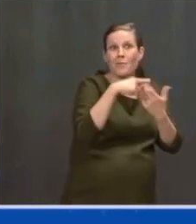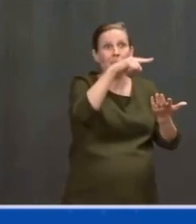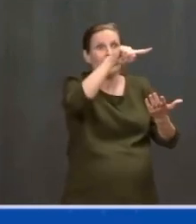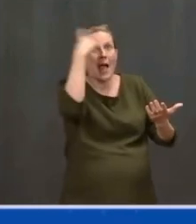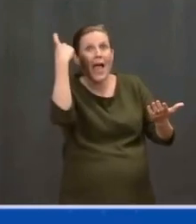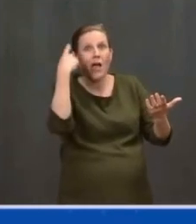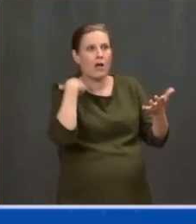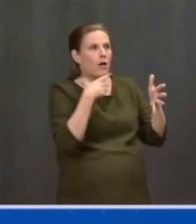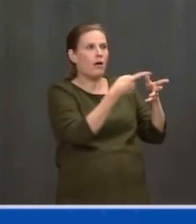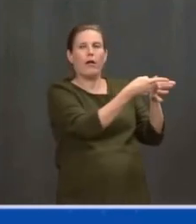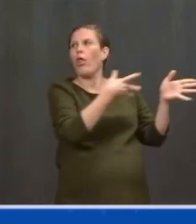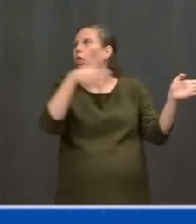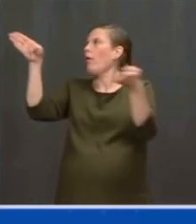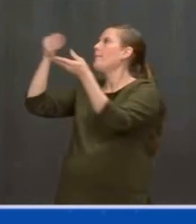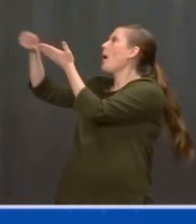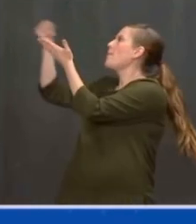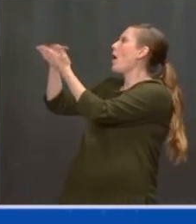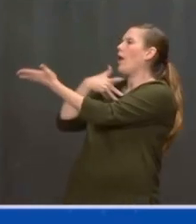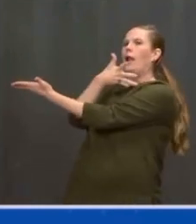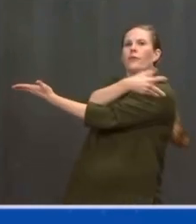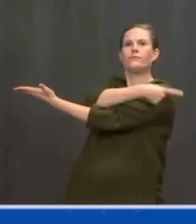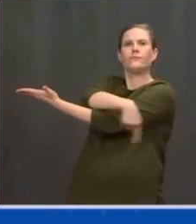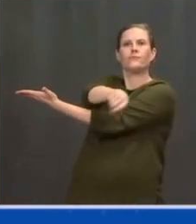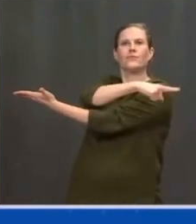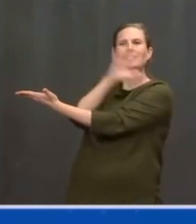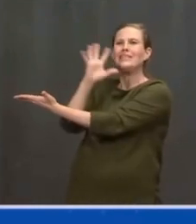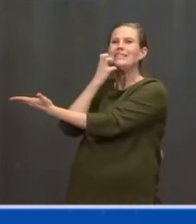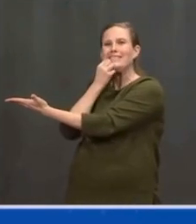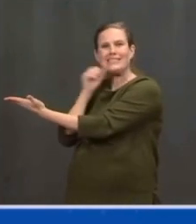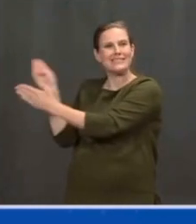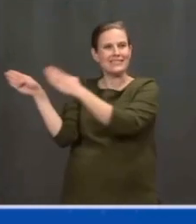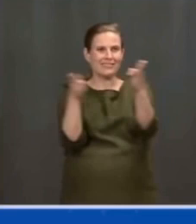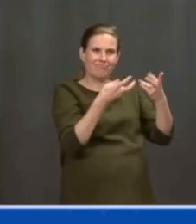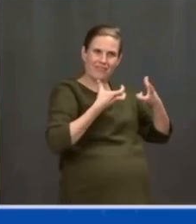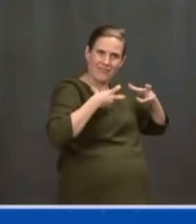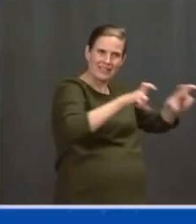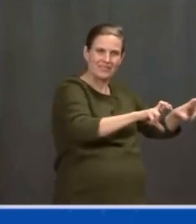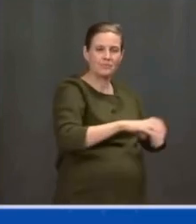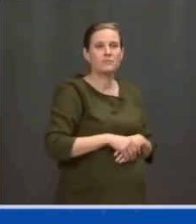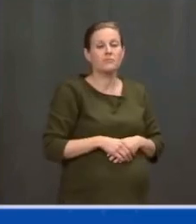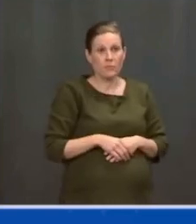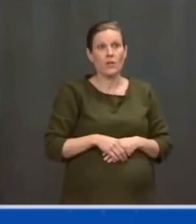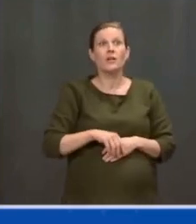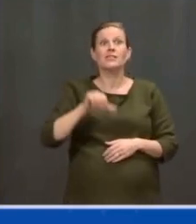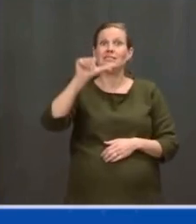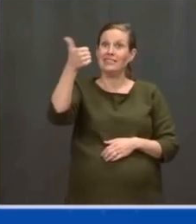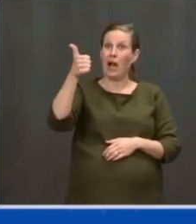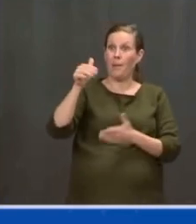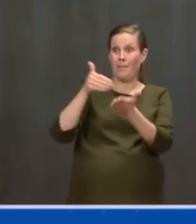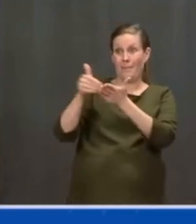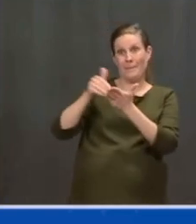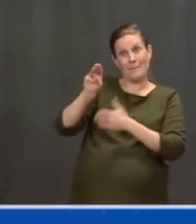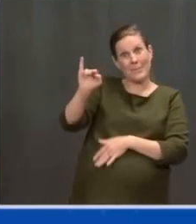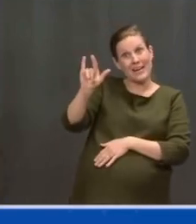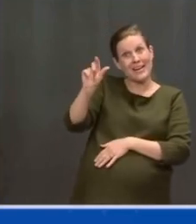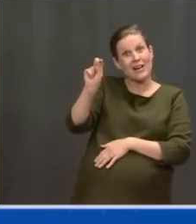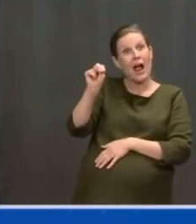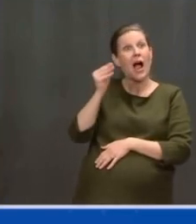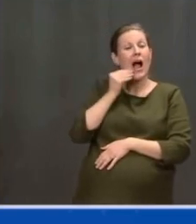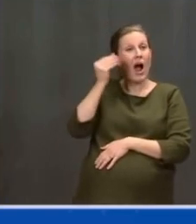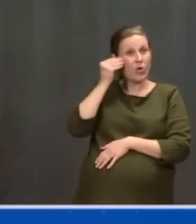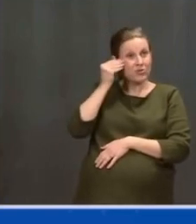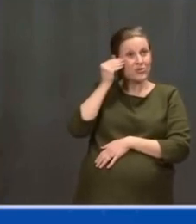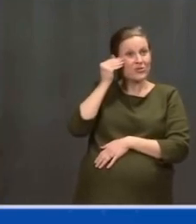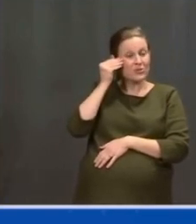up to 10 million homes in America and more than 400,000 schools and child care centers